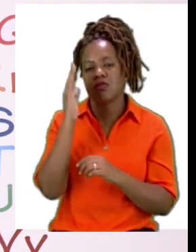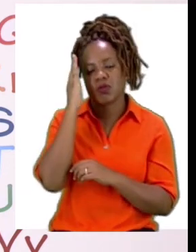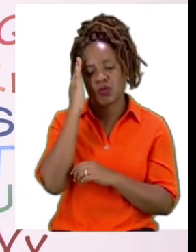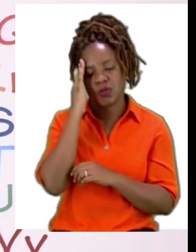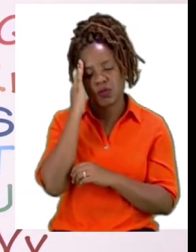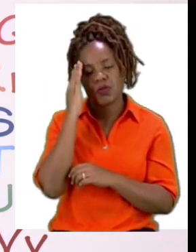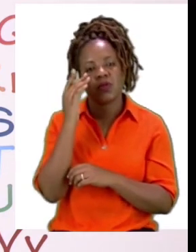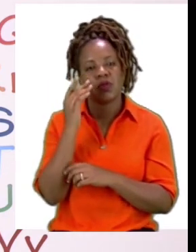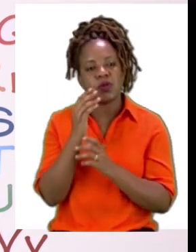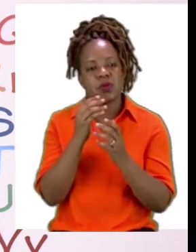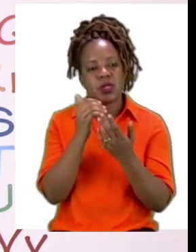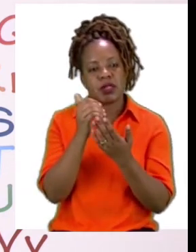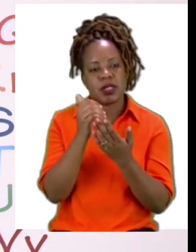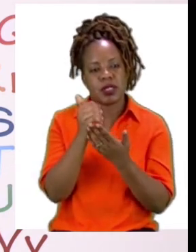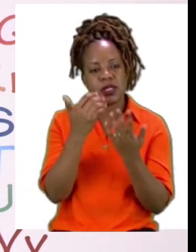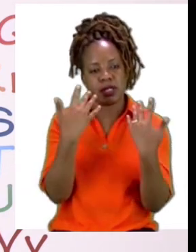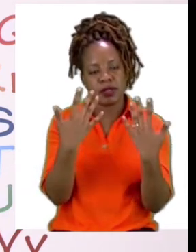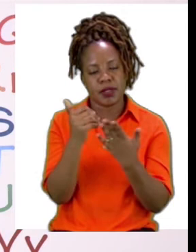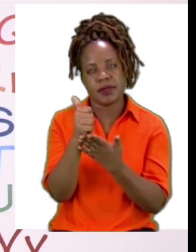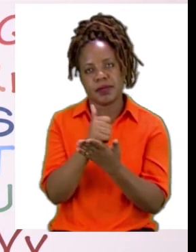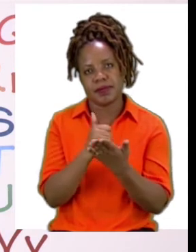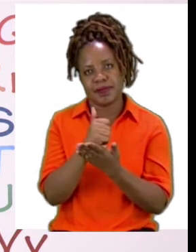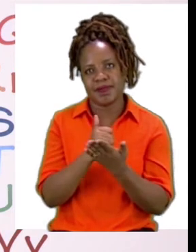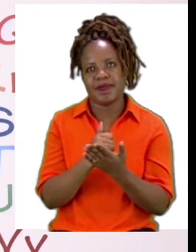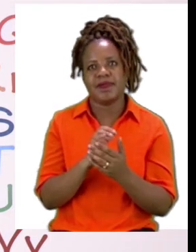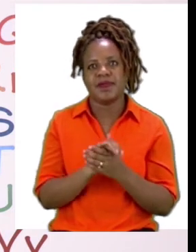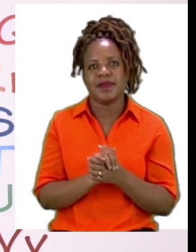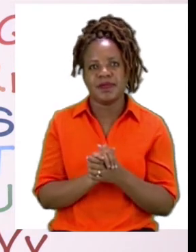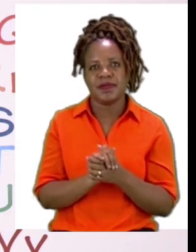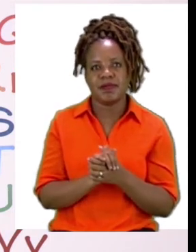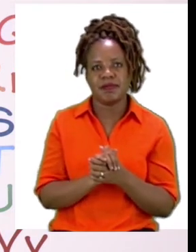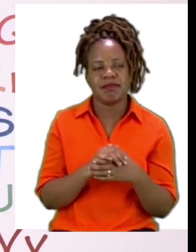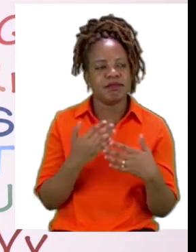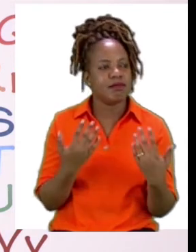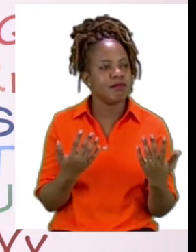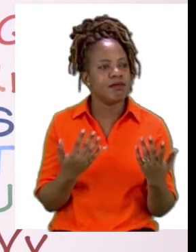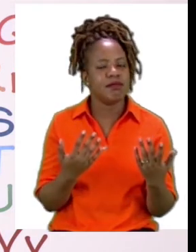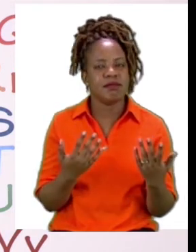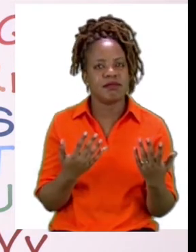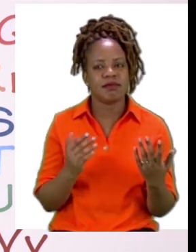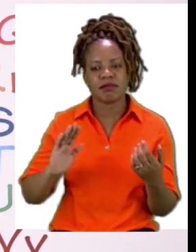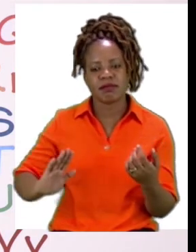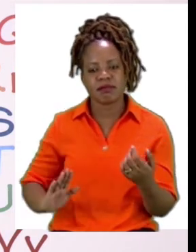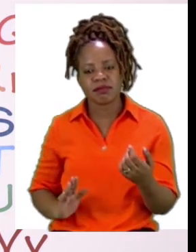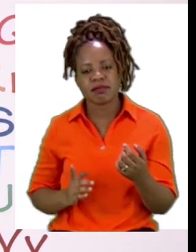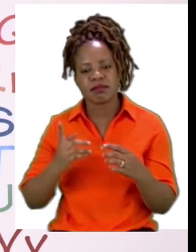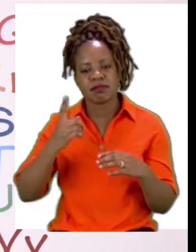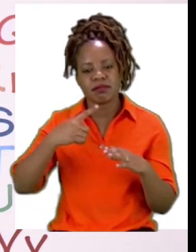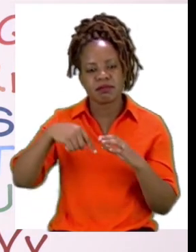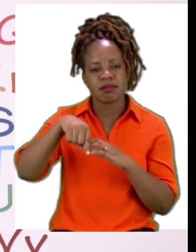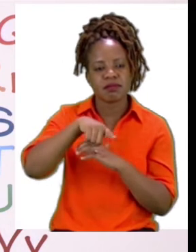Make sure your hands are dry before you touch anything else. I wonder though, I want to go outside and play with my